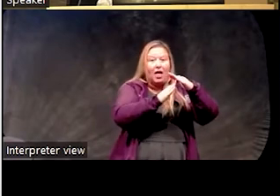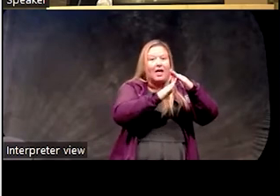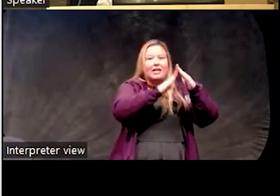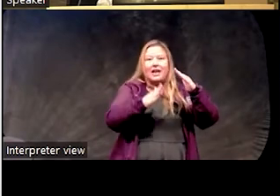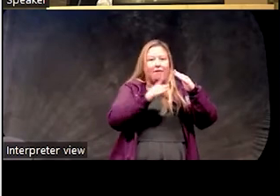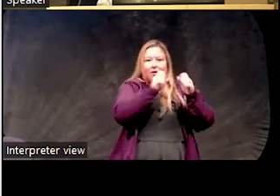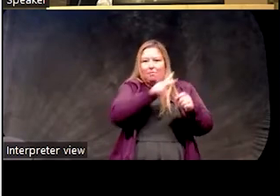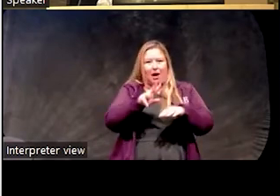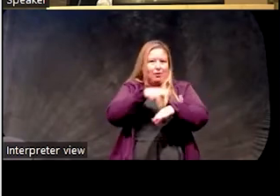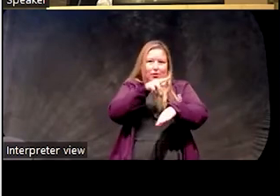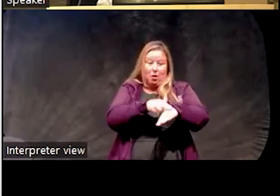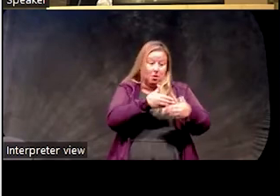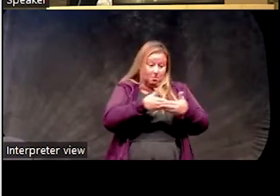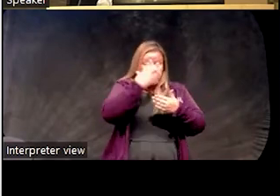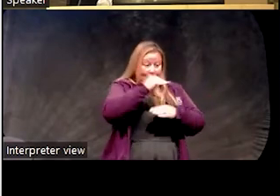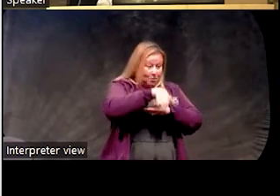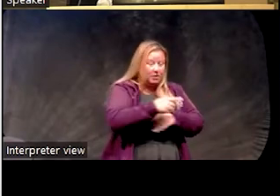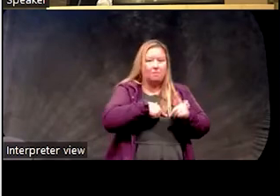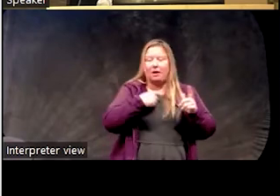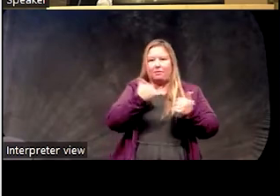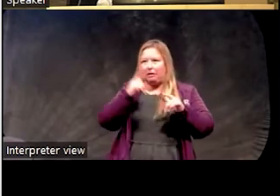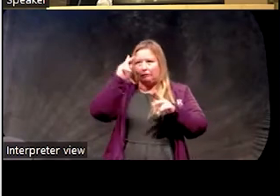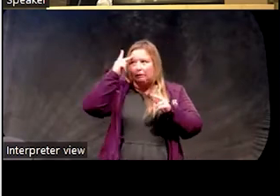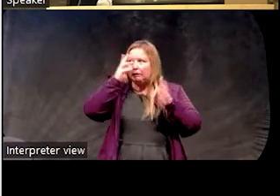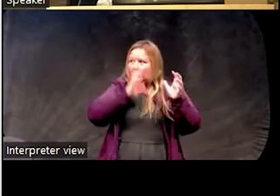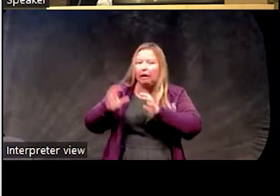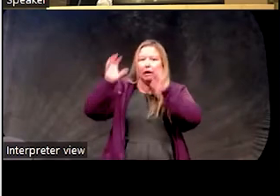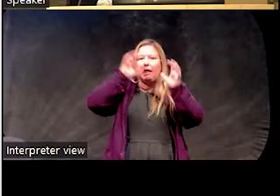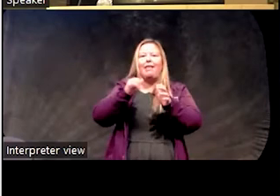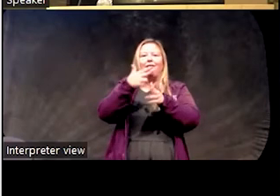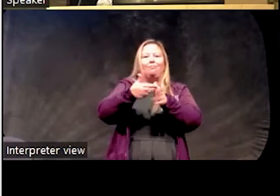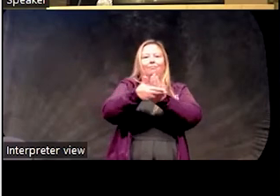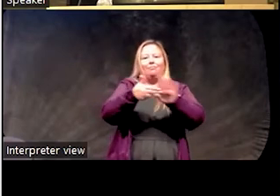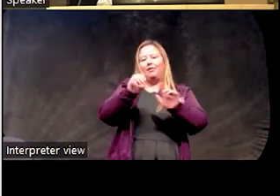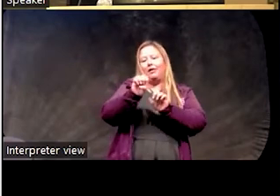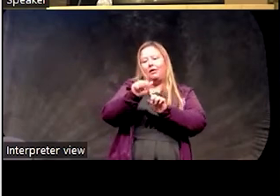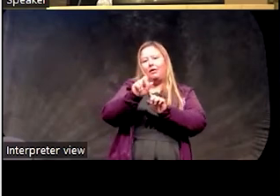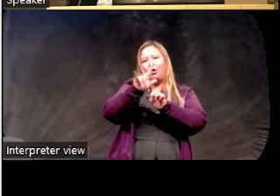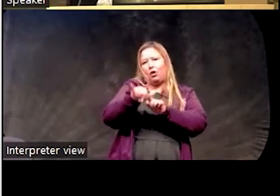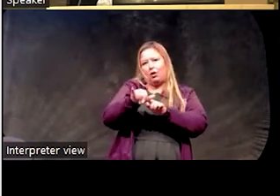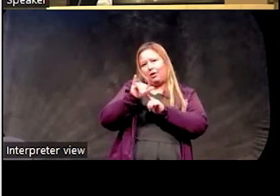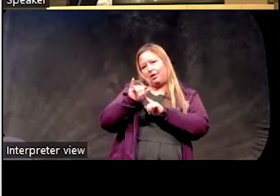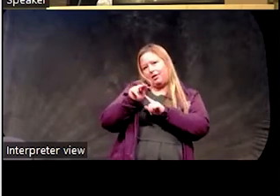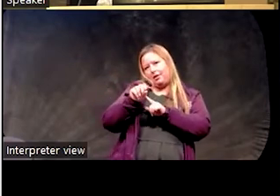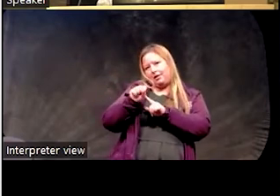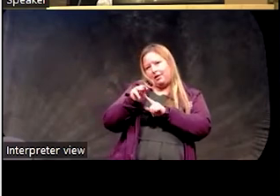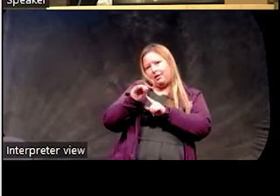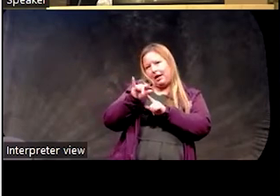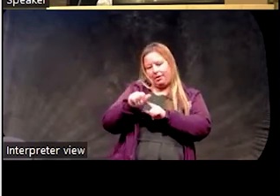Even though the baby's sleeping through the night, you're not. And that's what we call early insomnia, the bottom part of the graph.